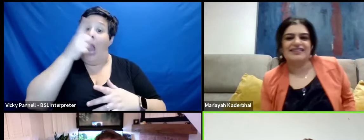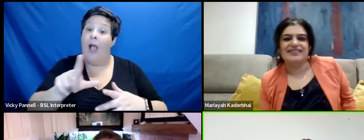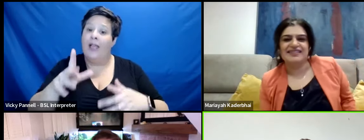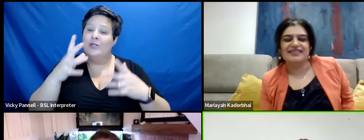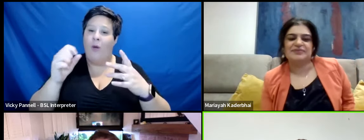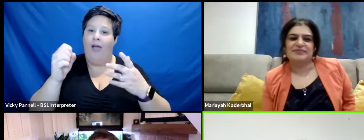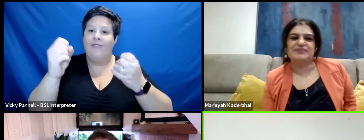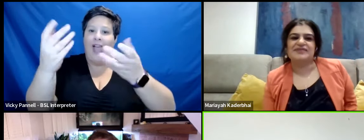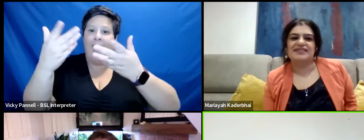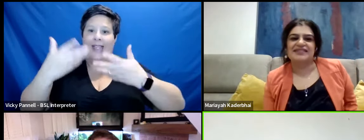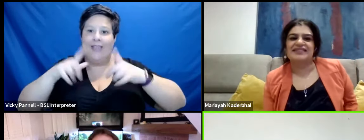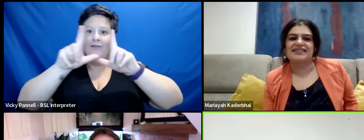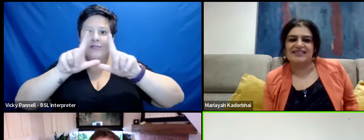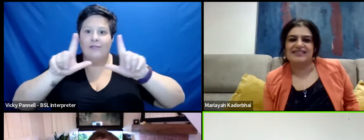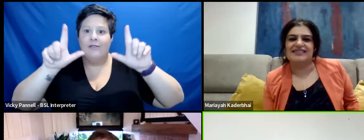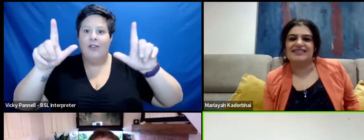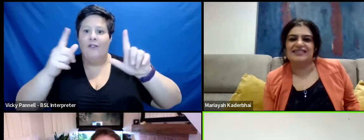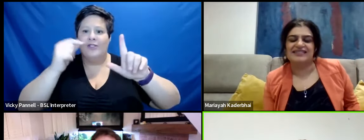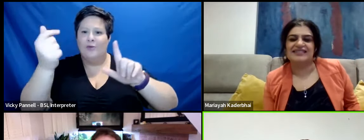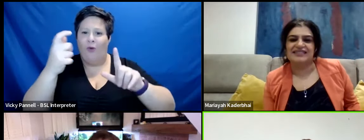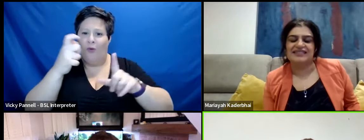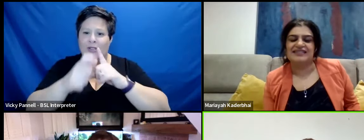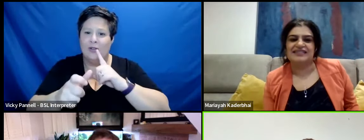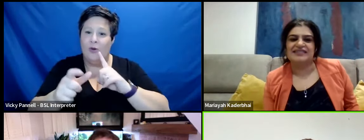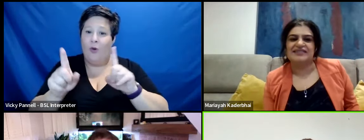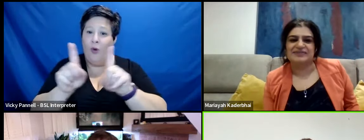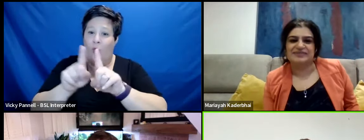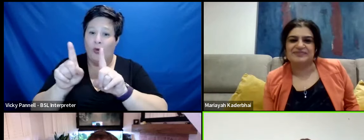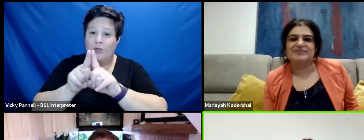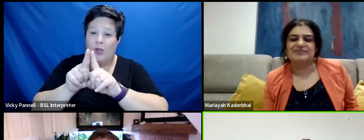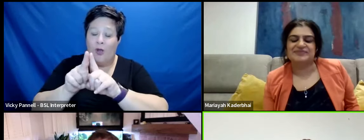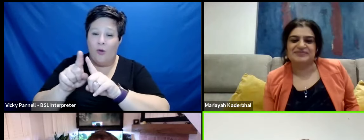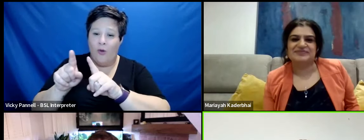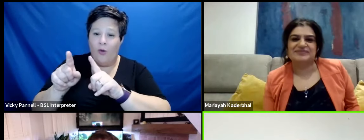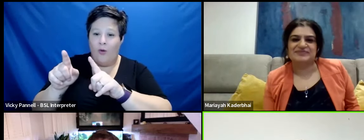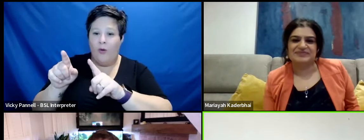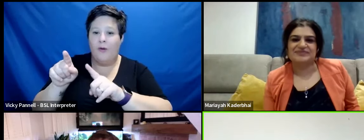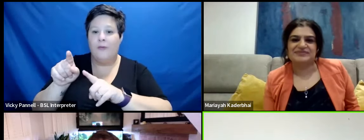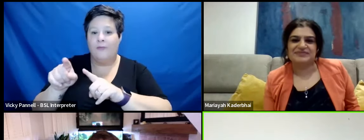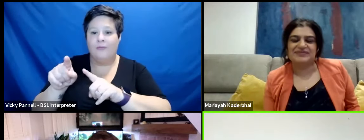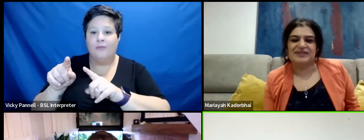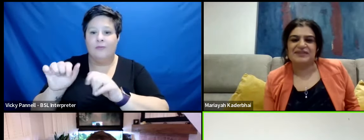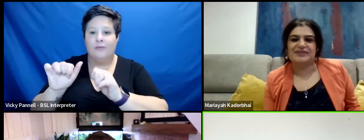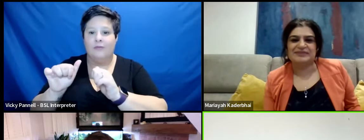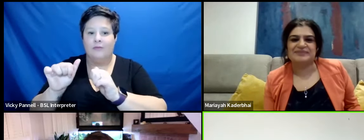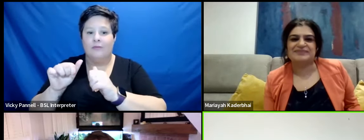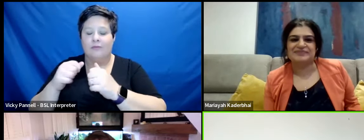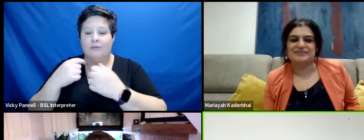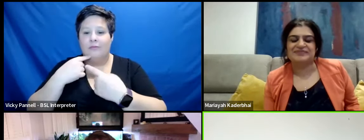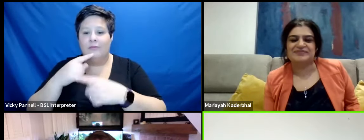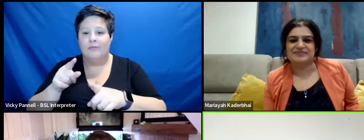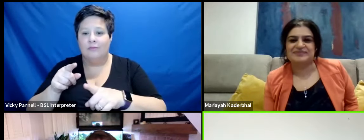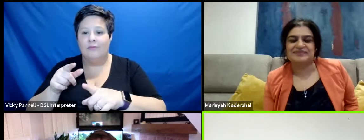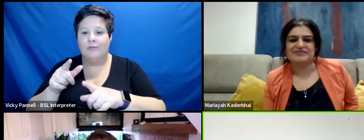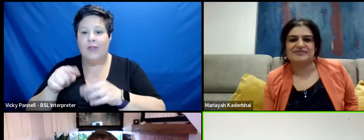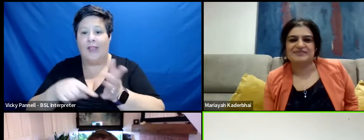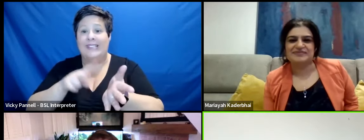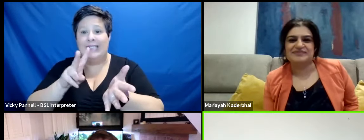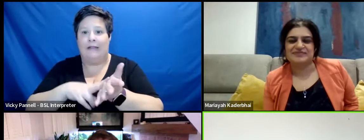that gift of amplification for some of what we do as well as the thing in the corner of the room which is equally I admit you're absolutely right to